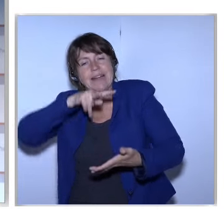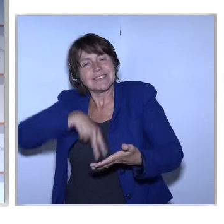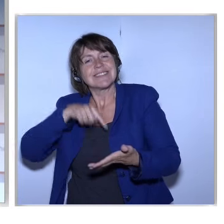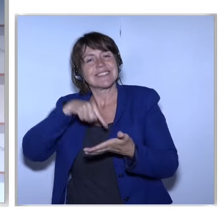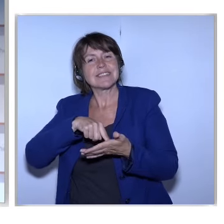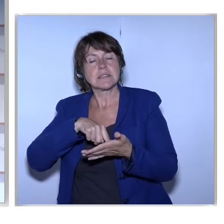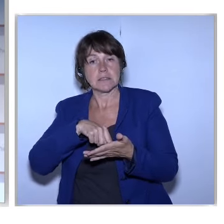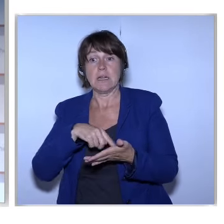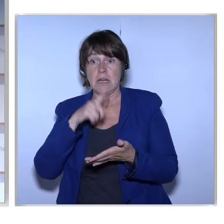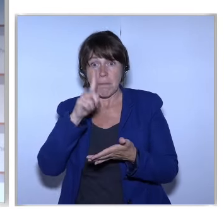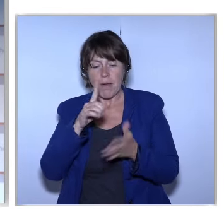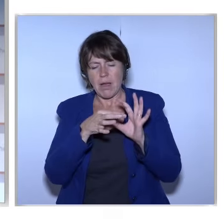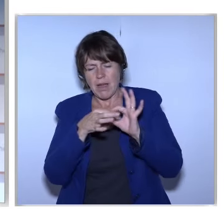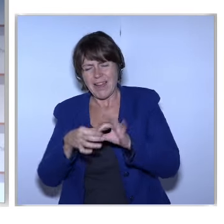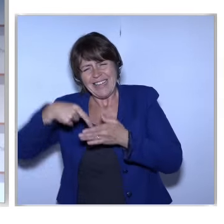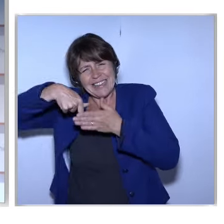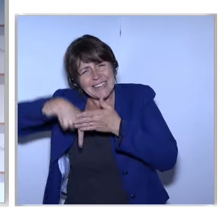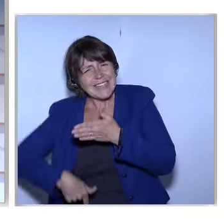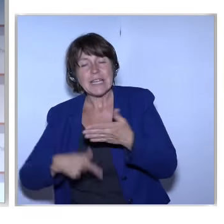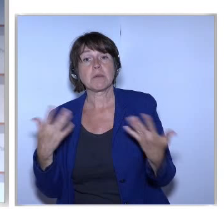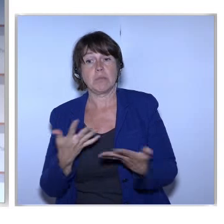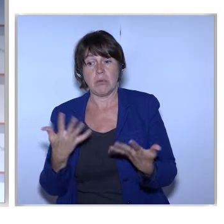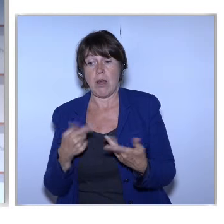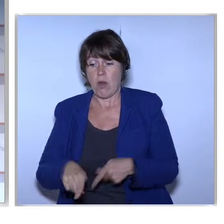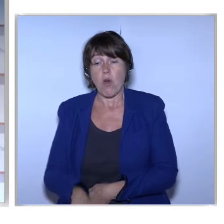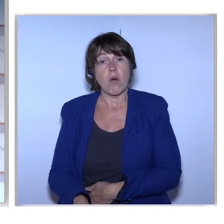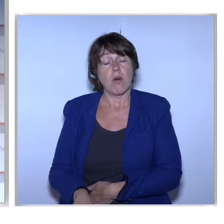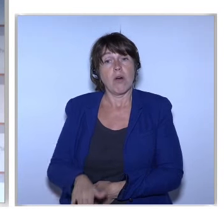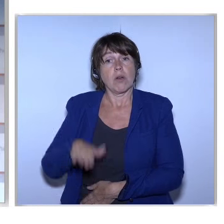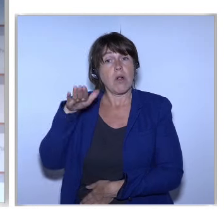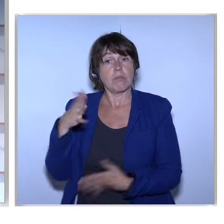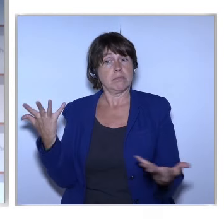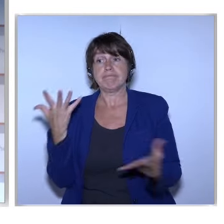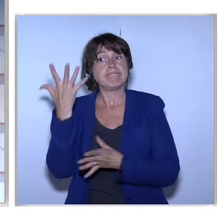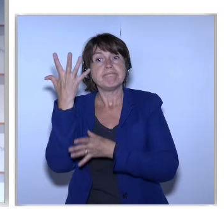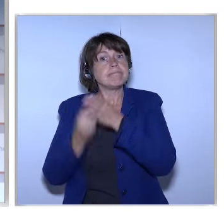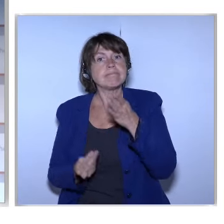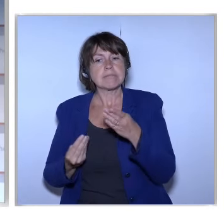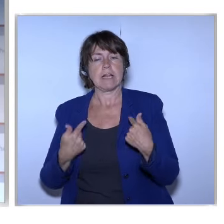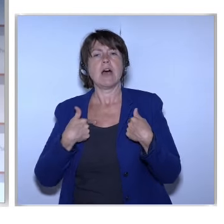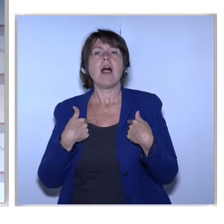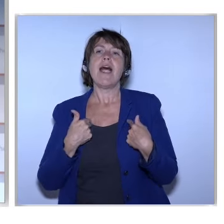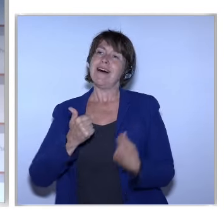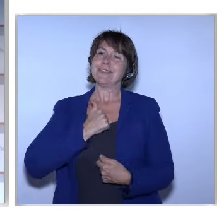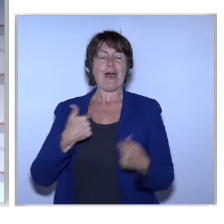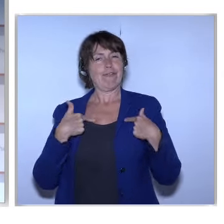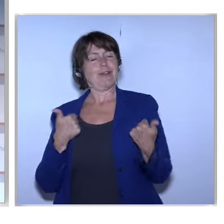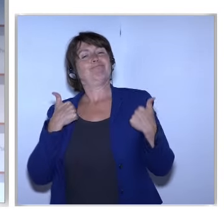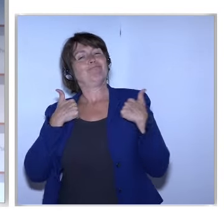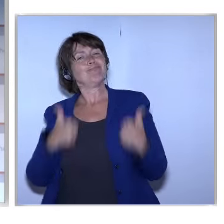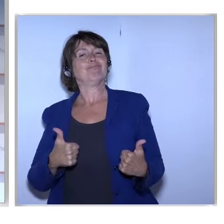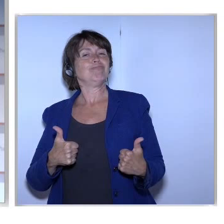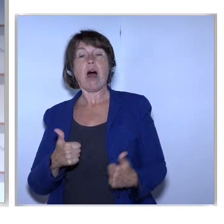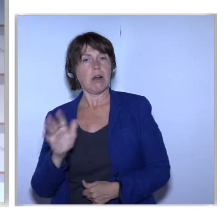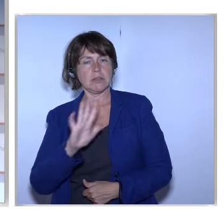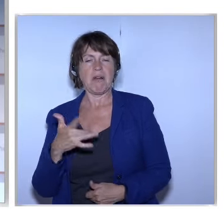Growing Up With That And That People Growing Up With A Lack Of Sense Of Self Worth So You Can